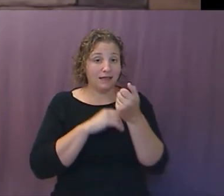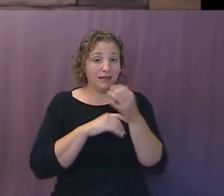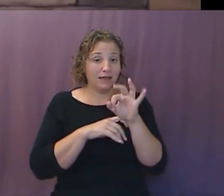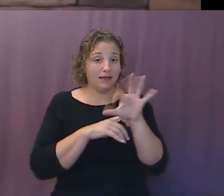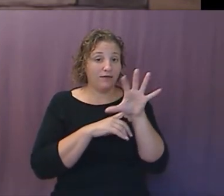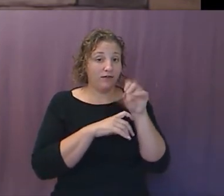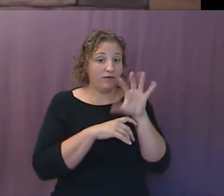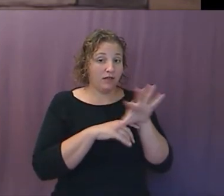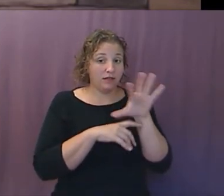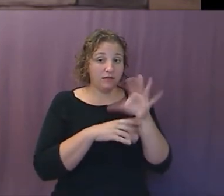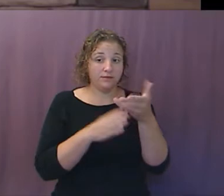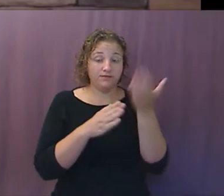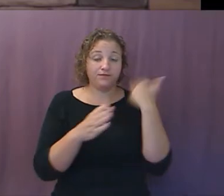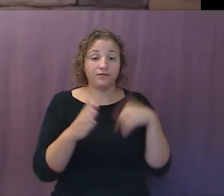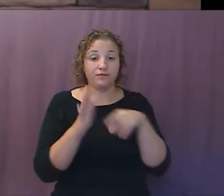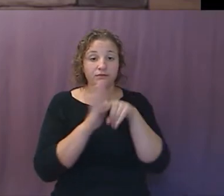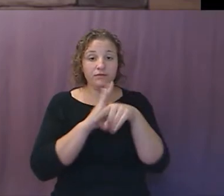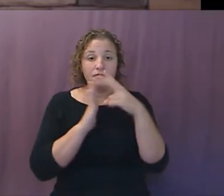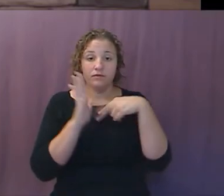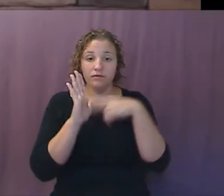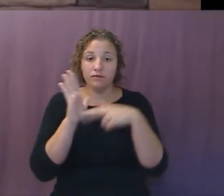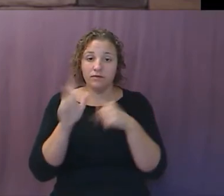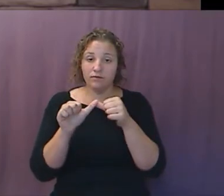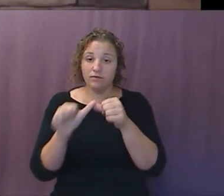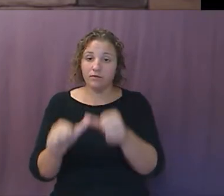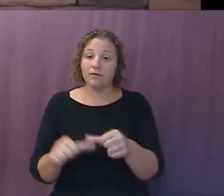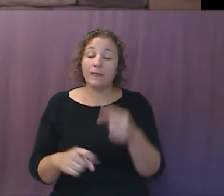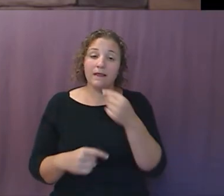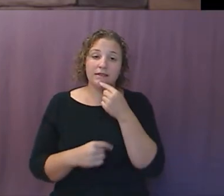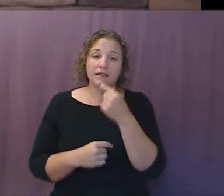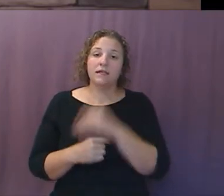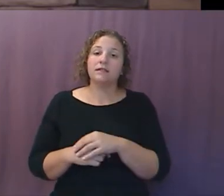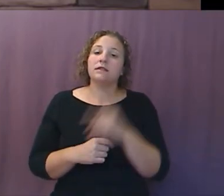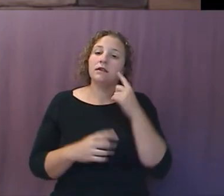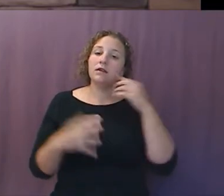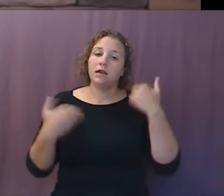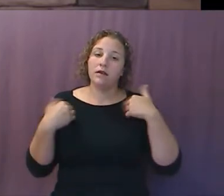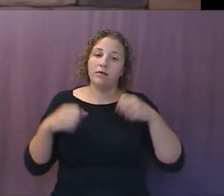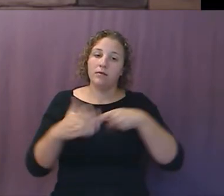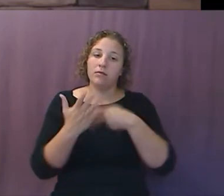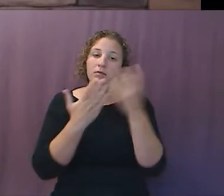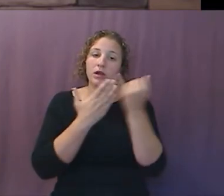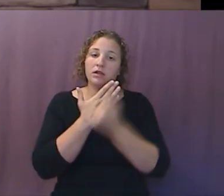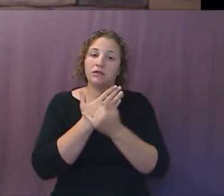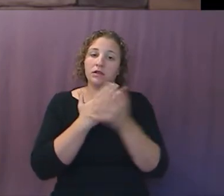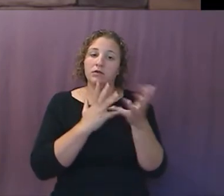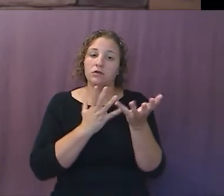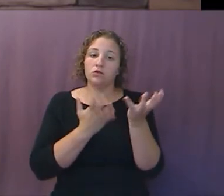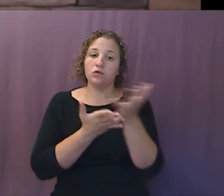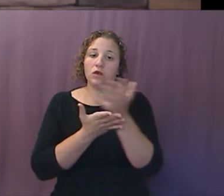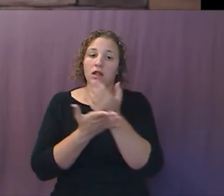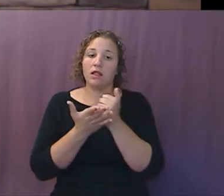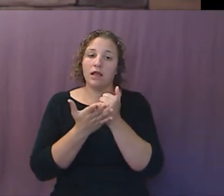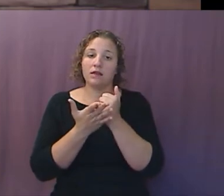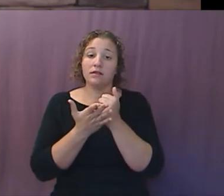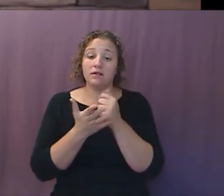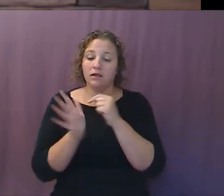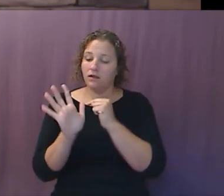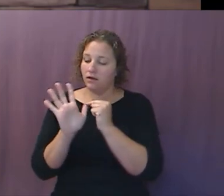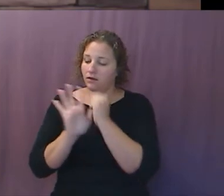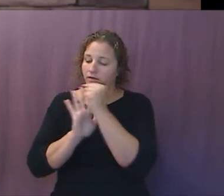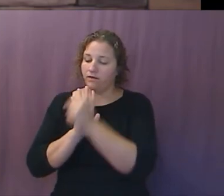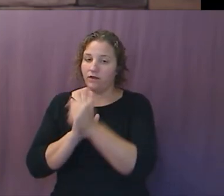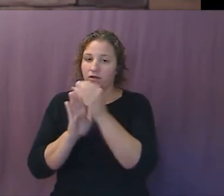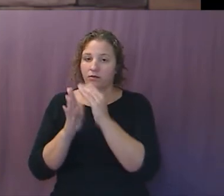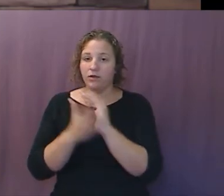it gives us some other interesting things. It said here, take a project to collect fingerprints from people's Facebook, Twitter,